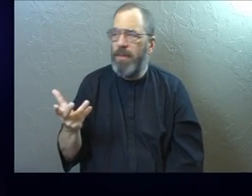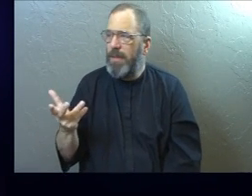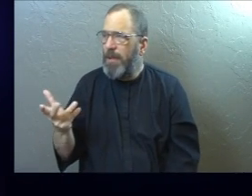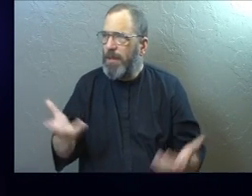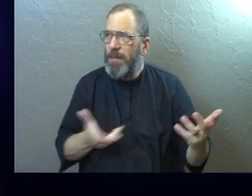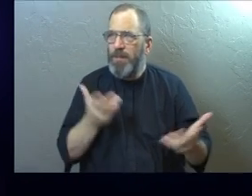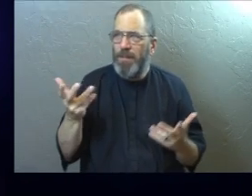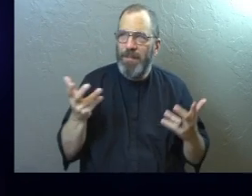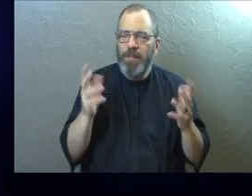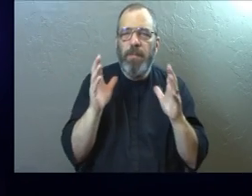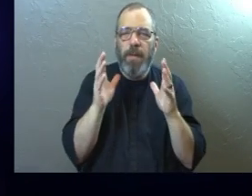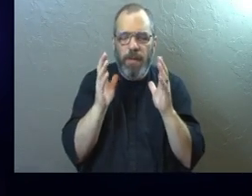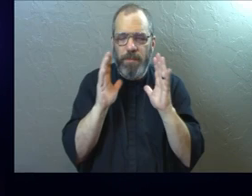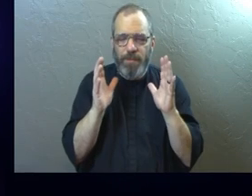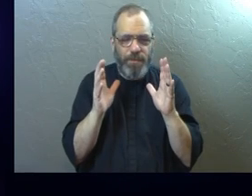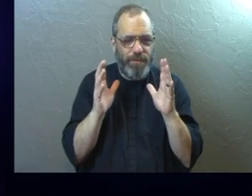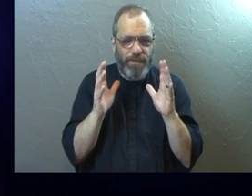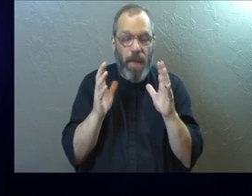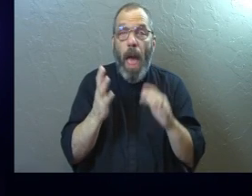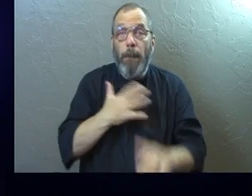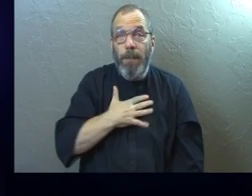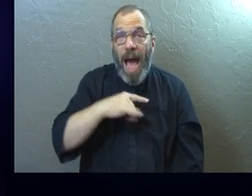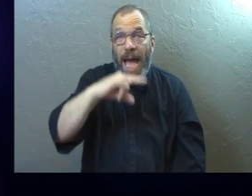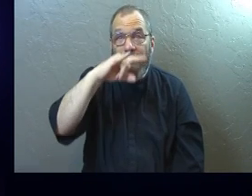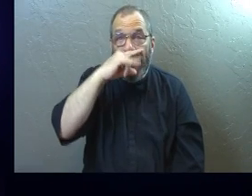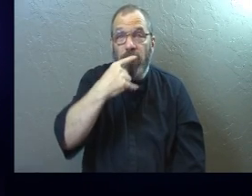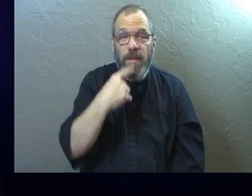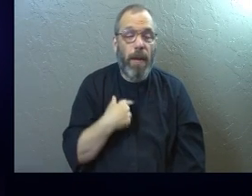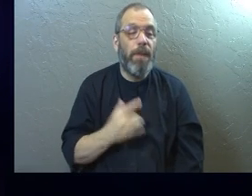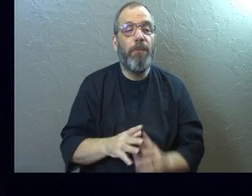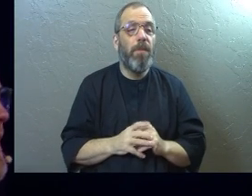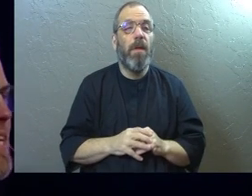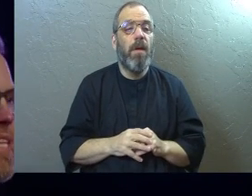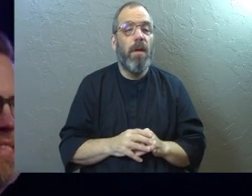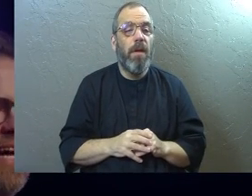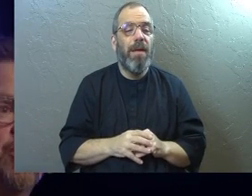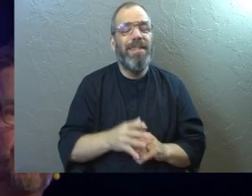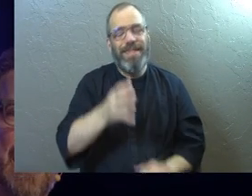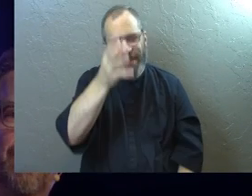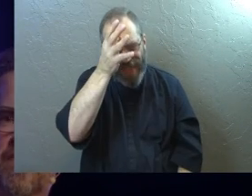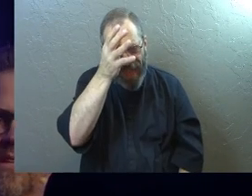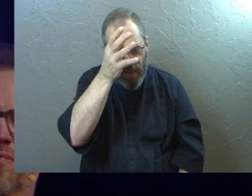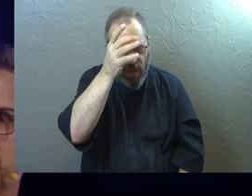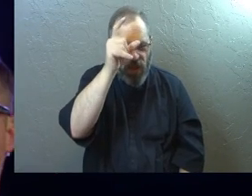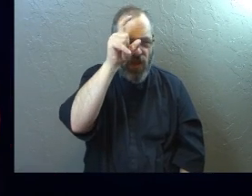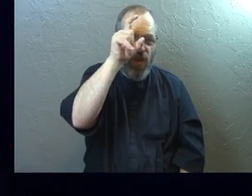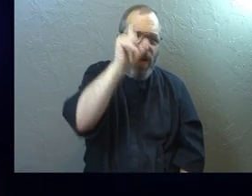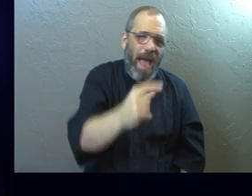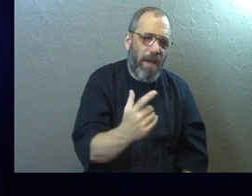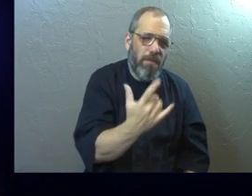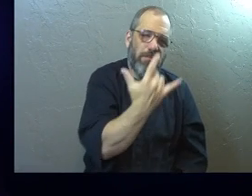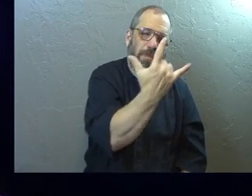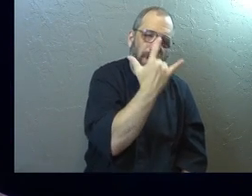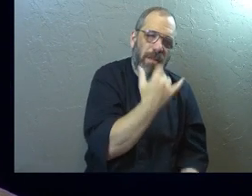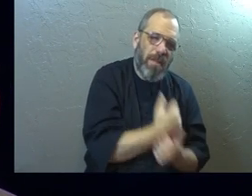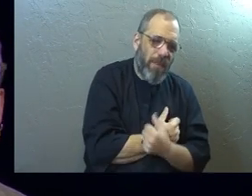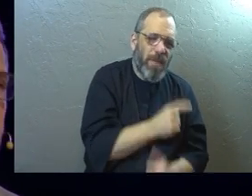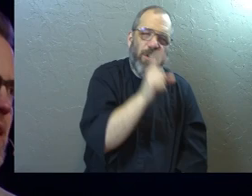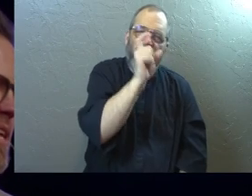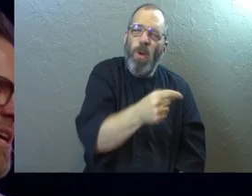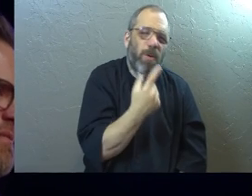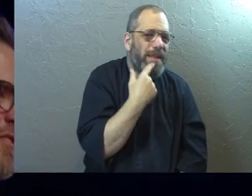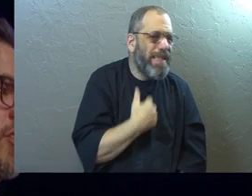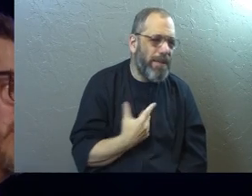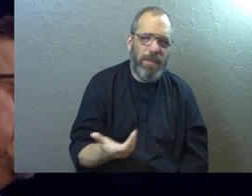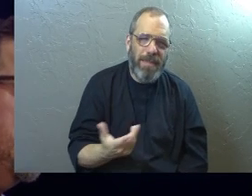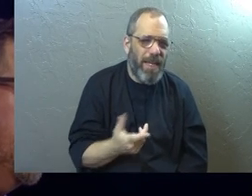my kids will say things like, I get it, dad. You have to love me. You're supposed